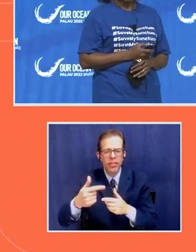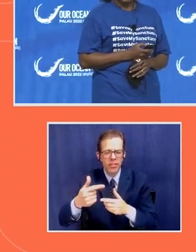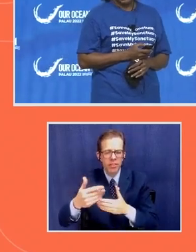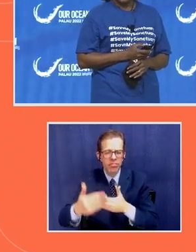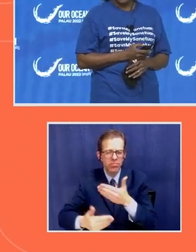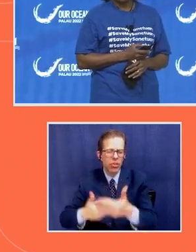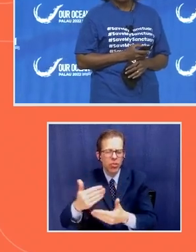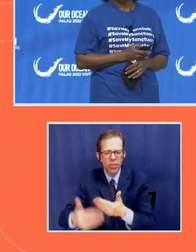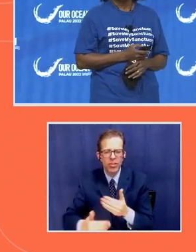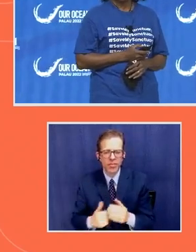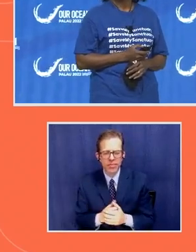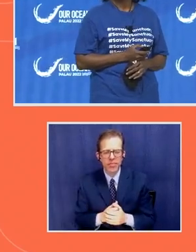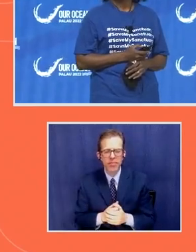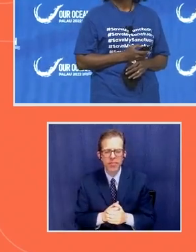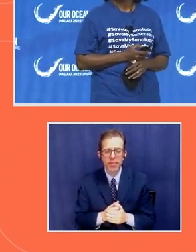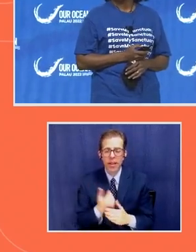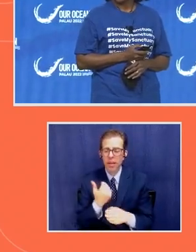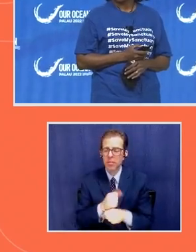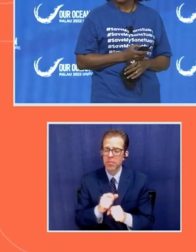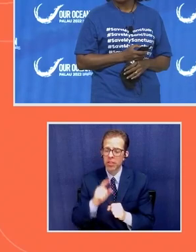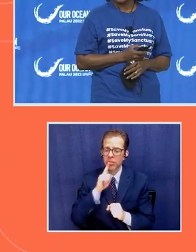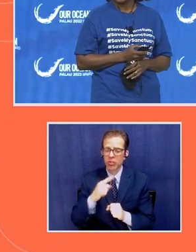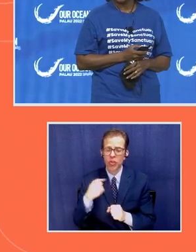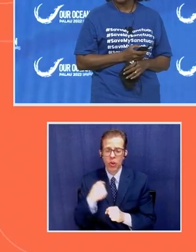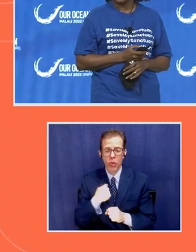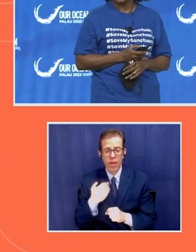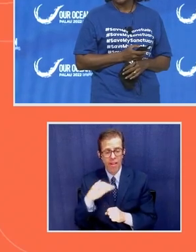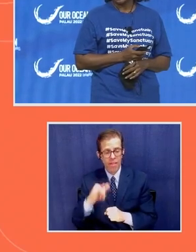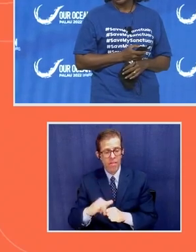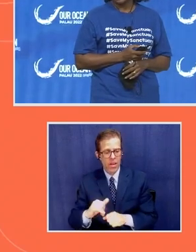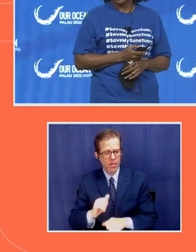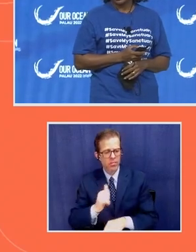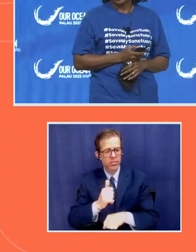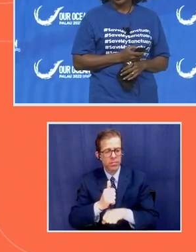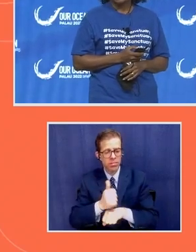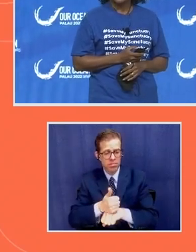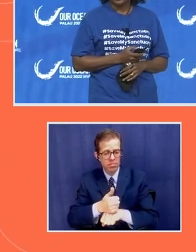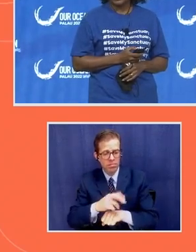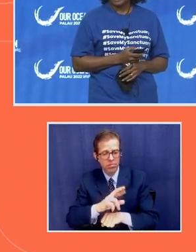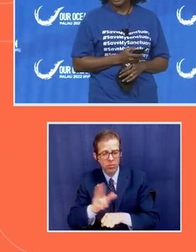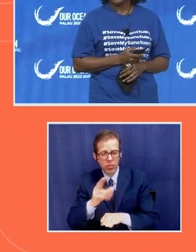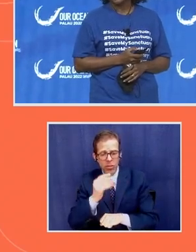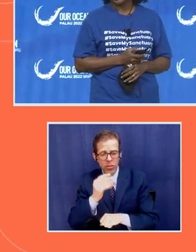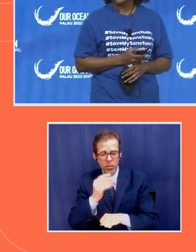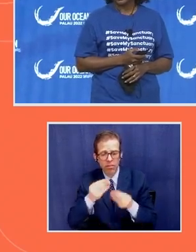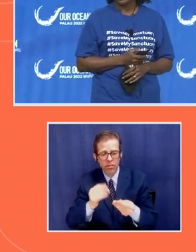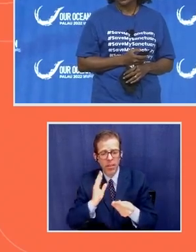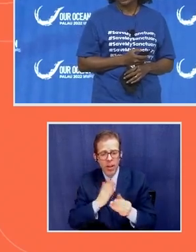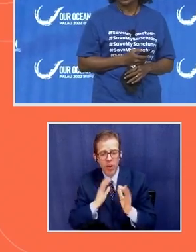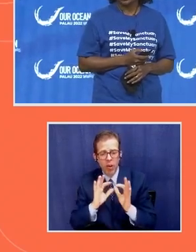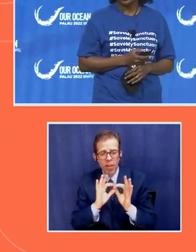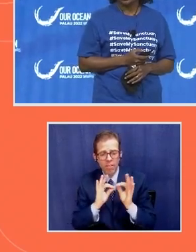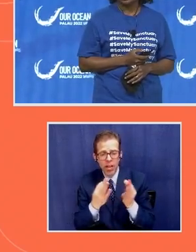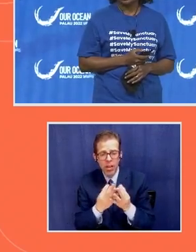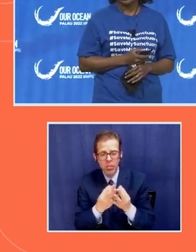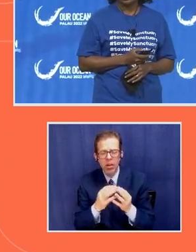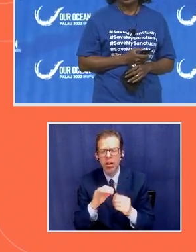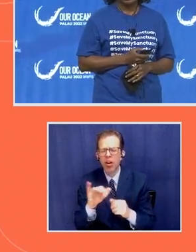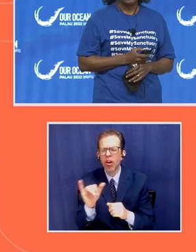Making sure that we have this on the table for our families. It is about the sacredness of the ocean.